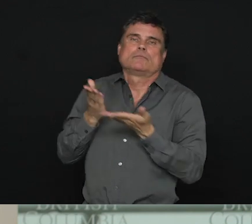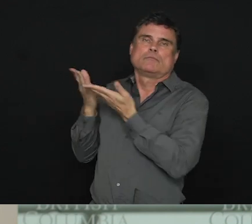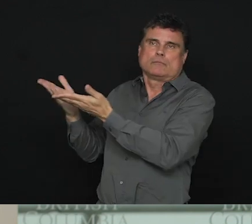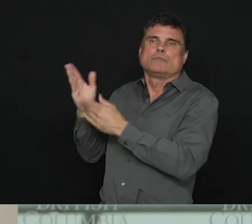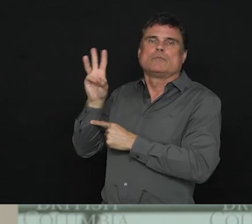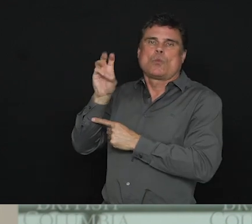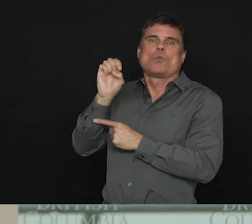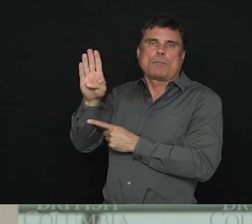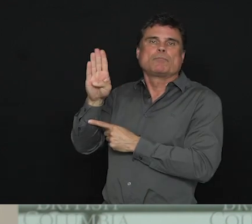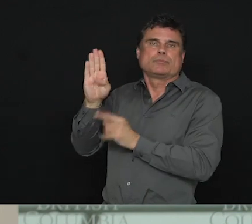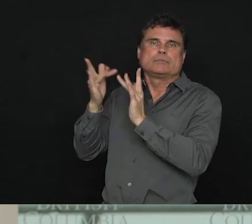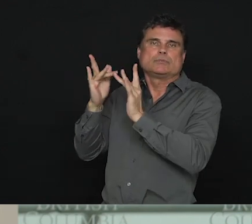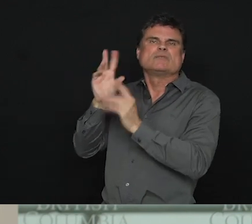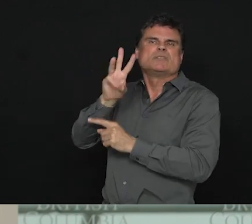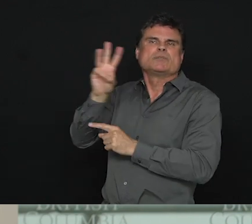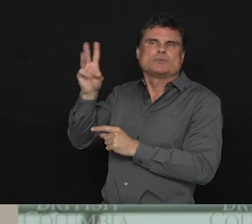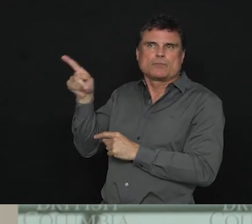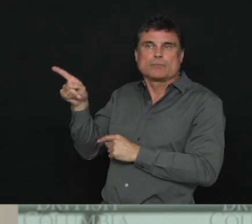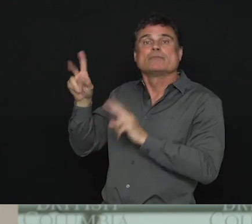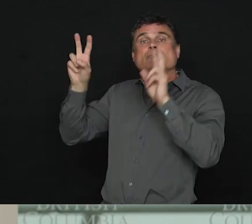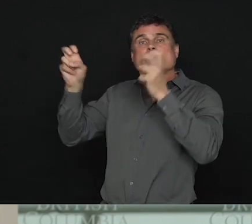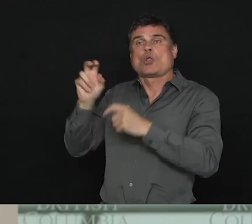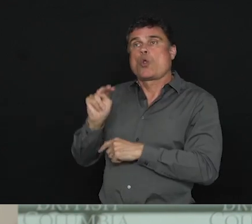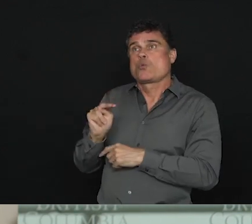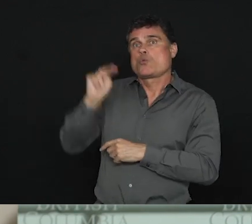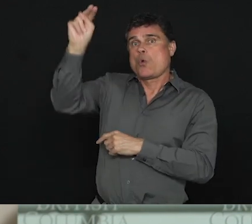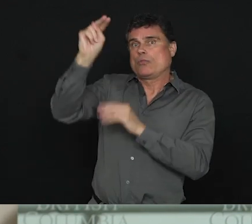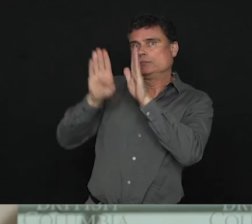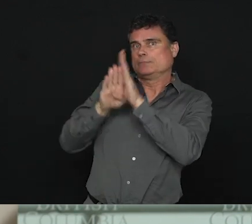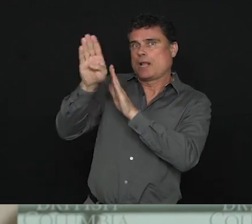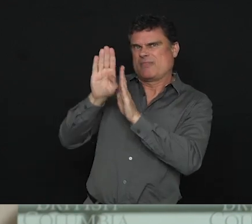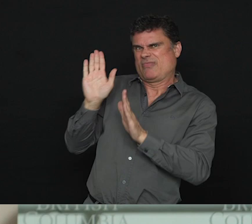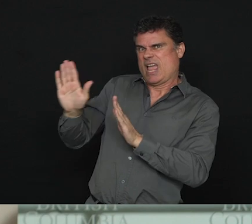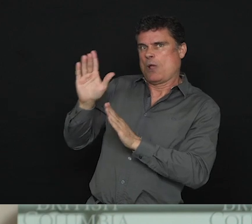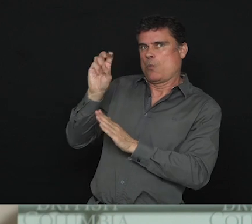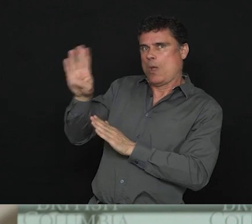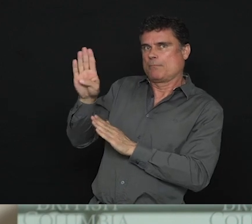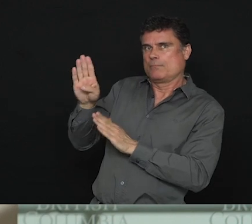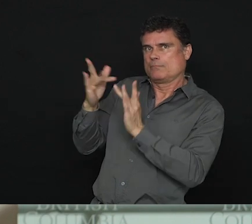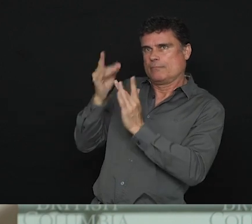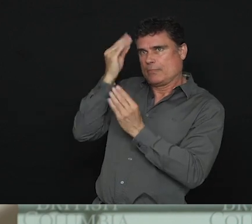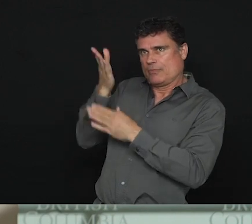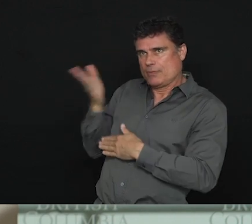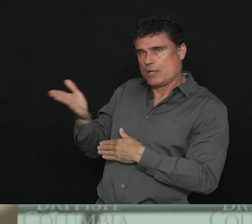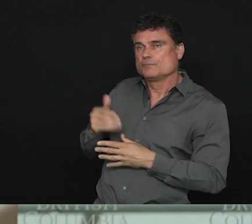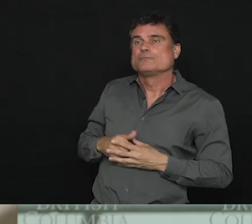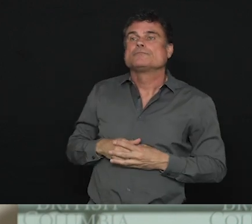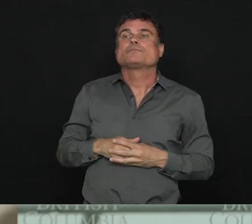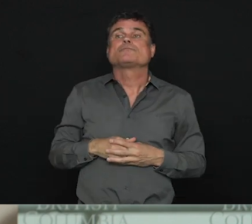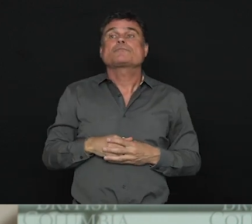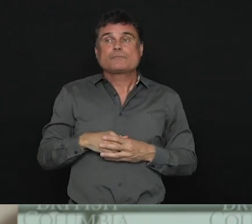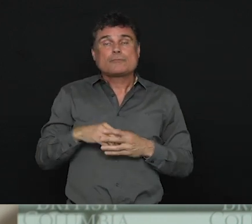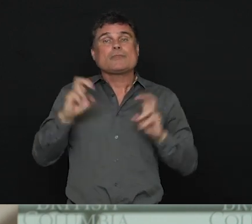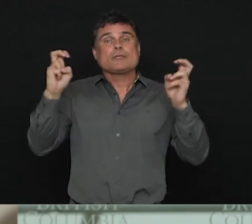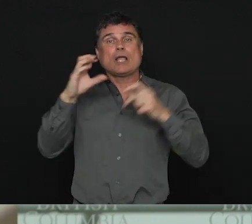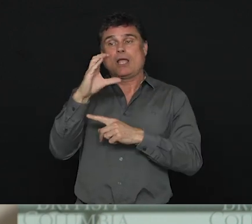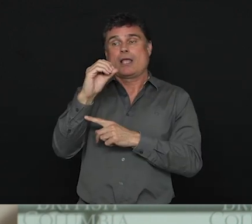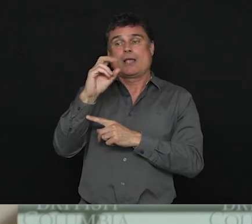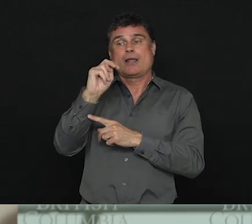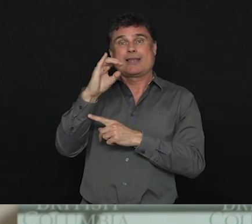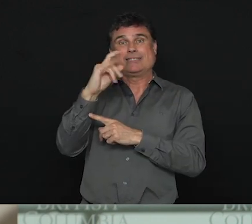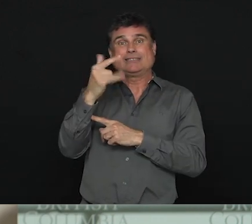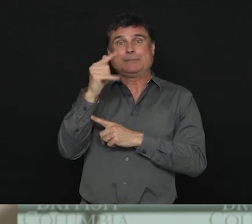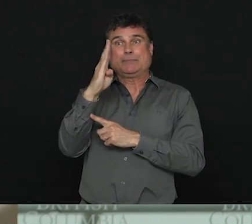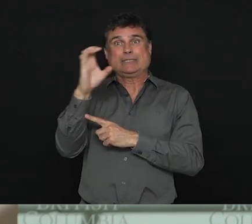of the connecting British Columbia program will continue to accept applications. As we move to identify and support quick